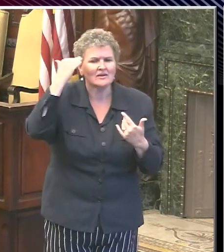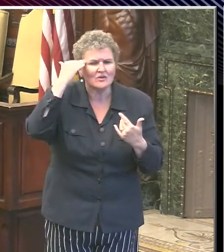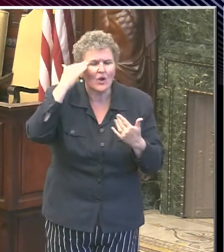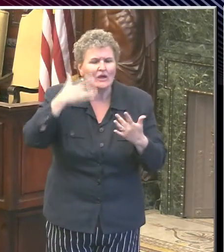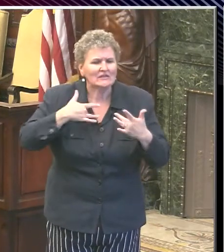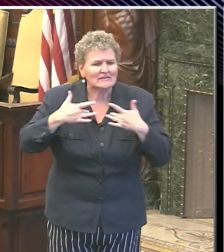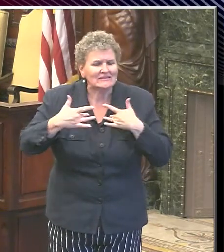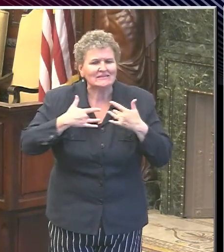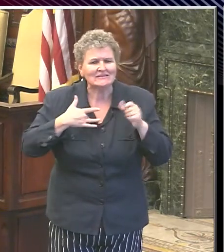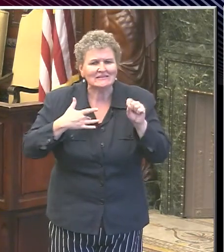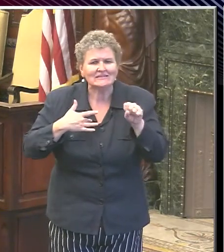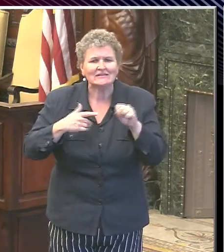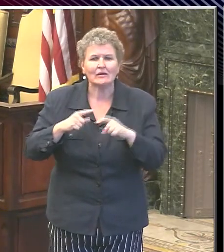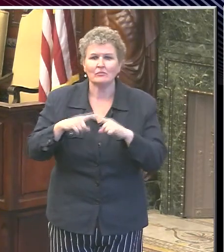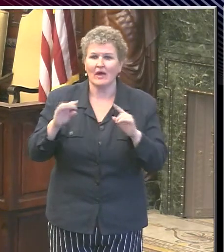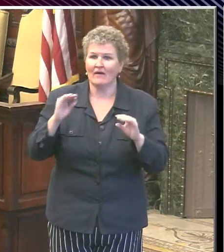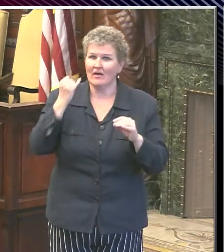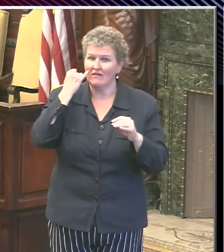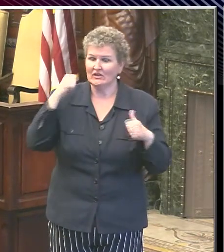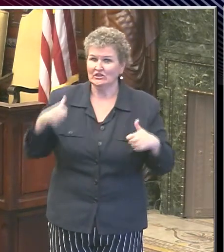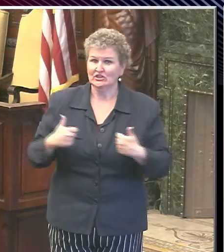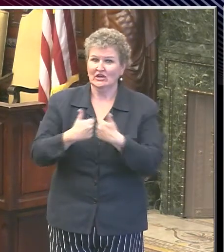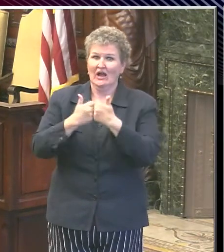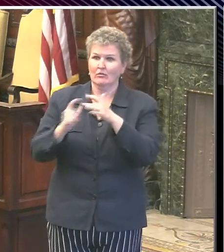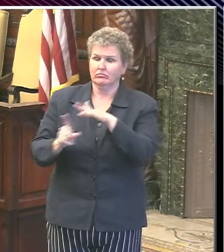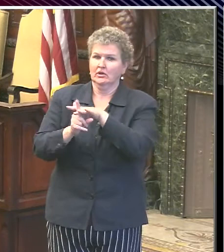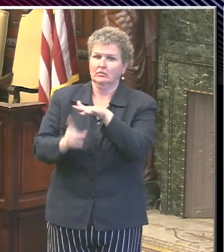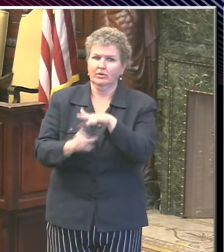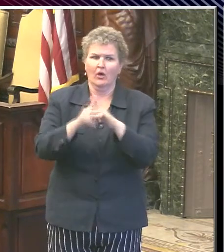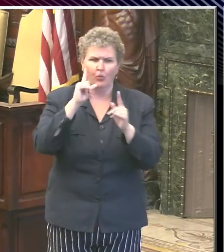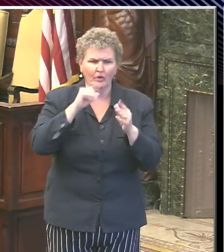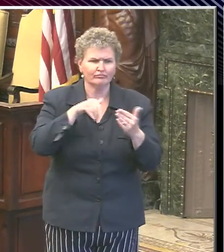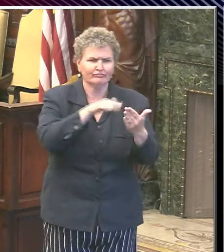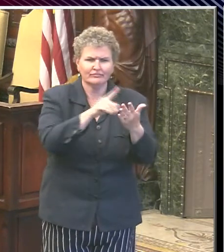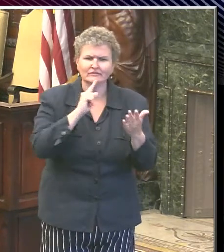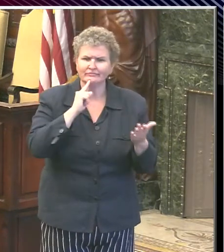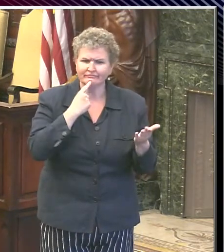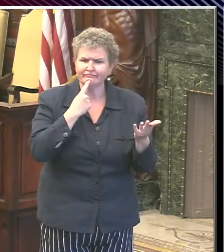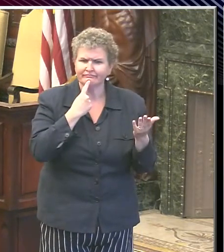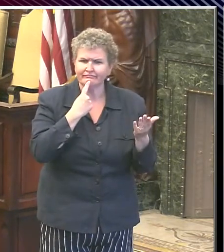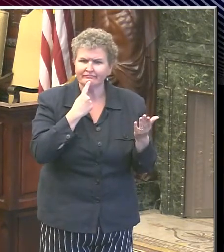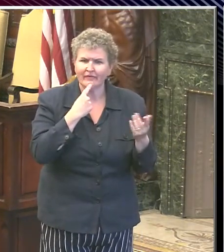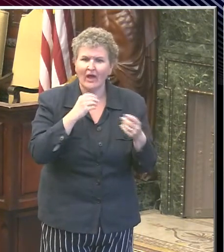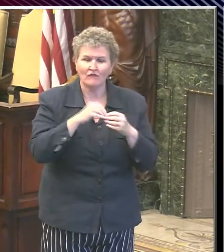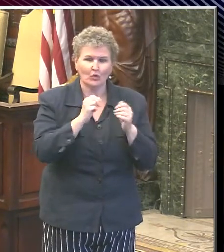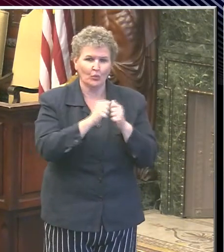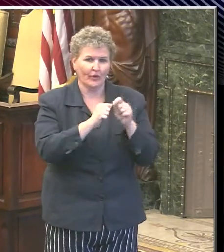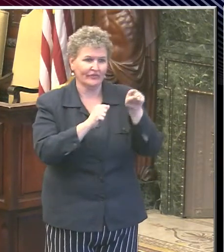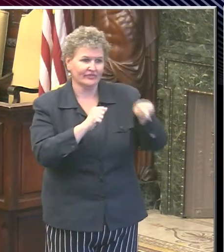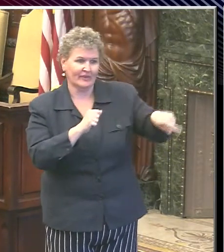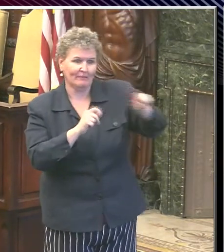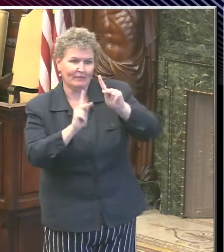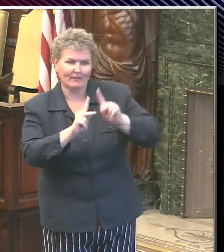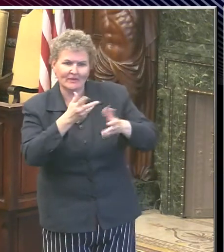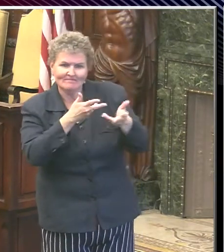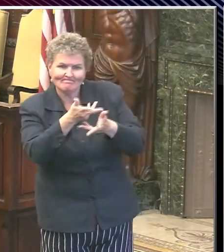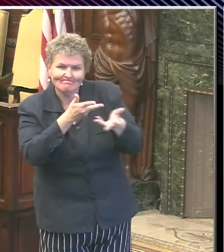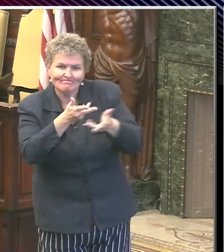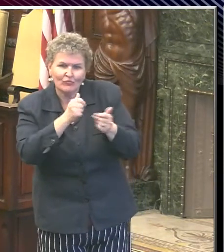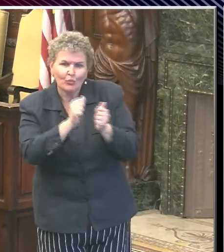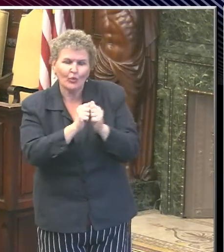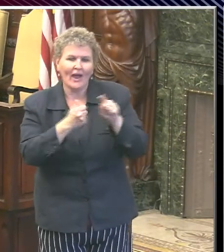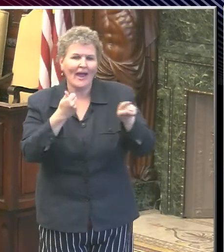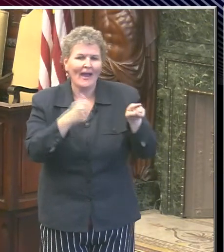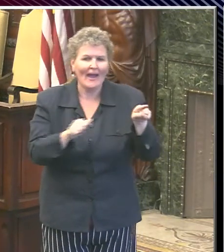those challenges as they become available. We are also working with stakeholders to think about any remote or virtual services.